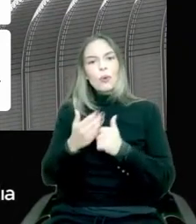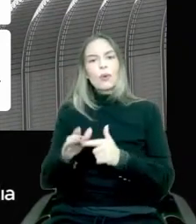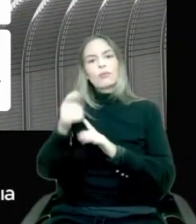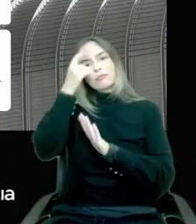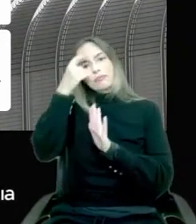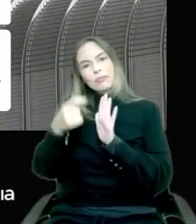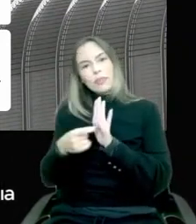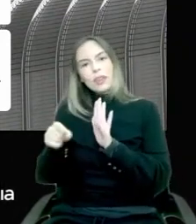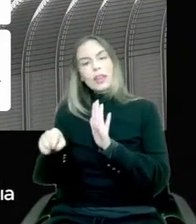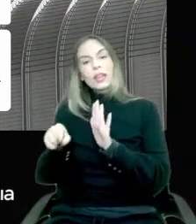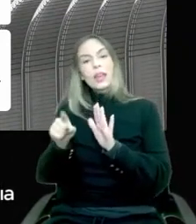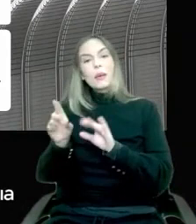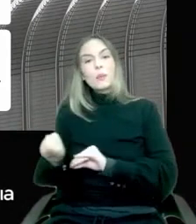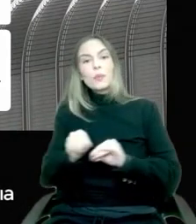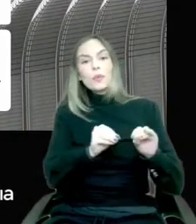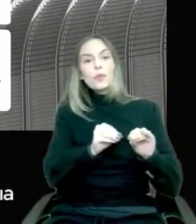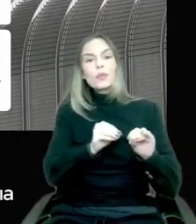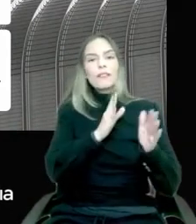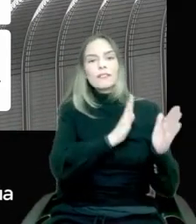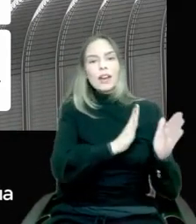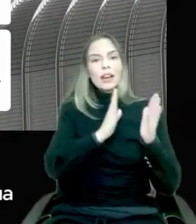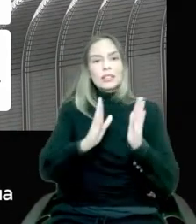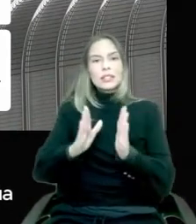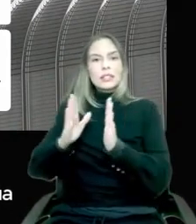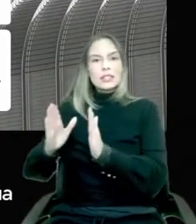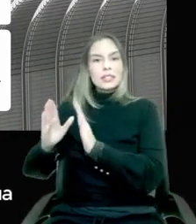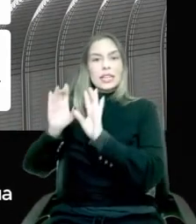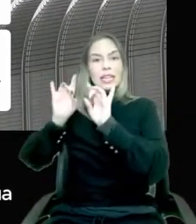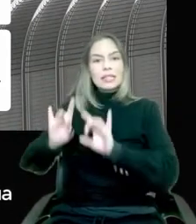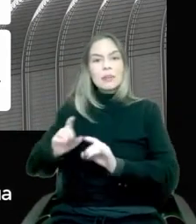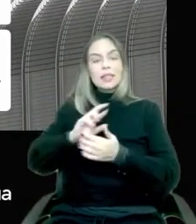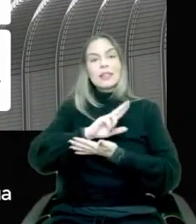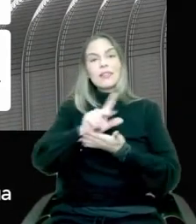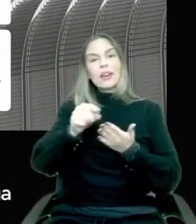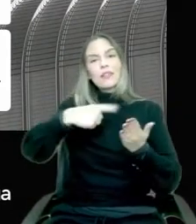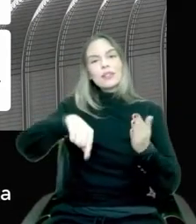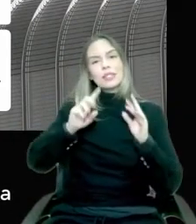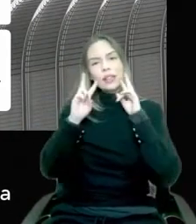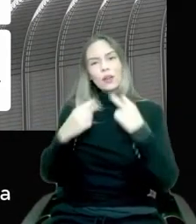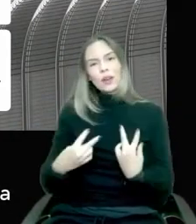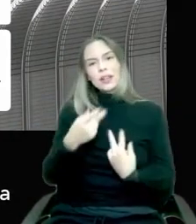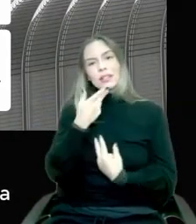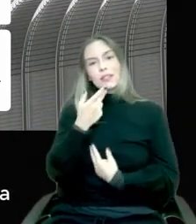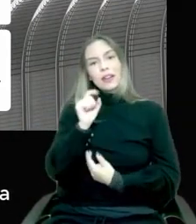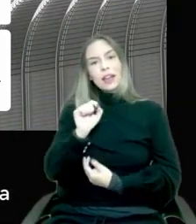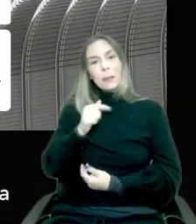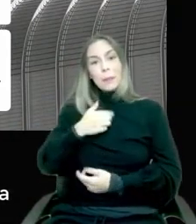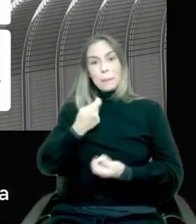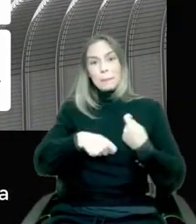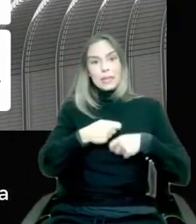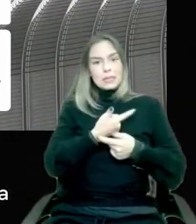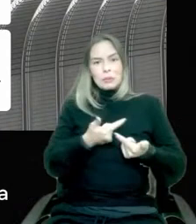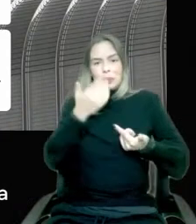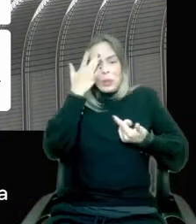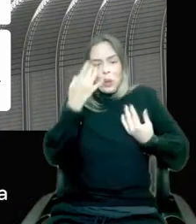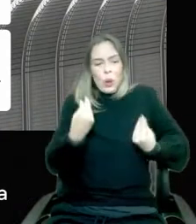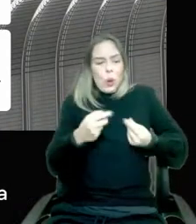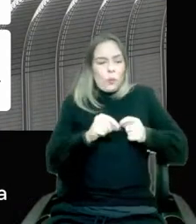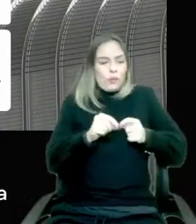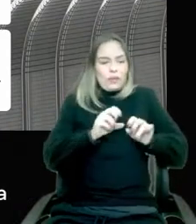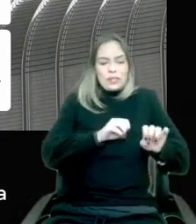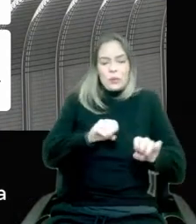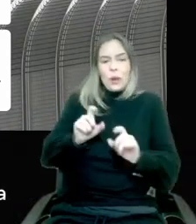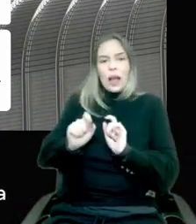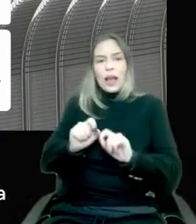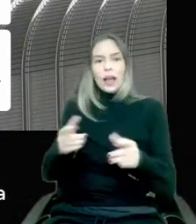move at this fast pace? Especially many of you just recognize and say, my business do not know. How do I educate them? Bring